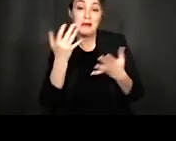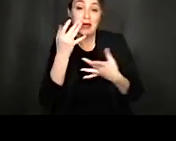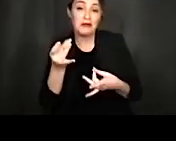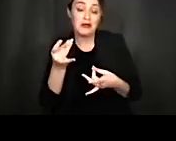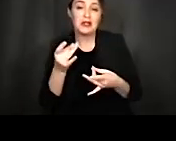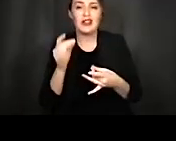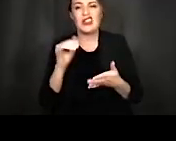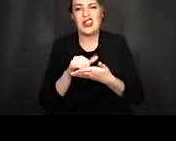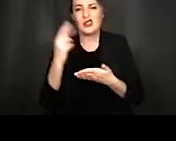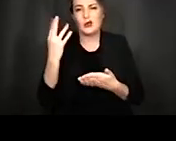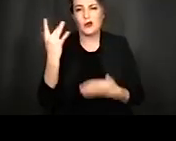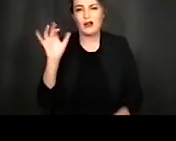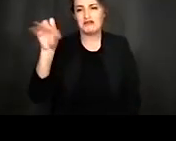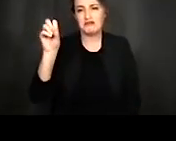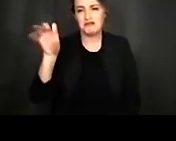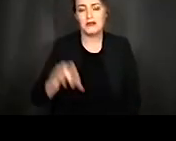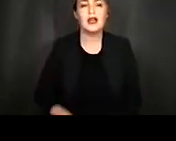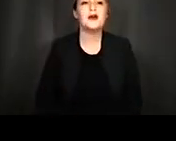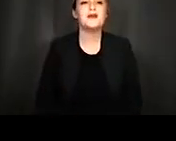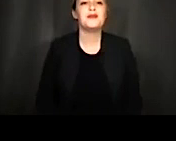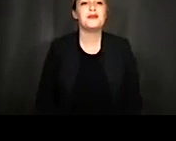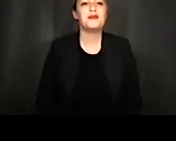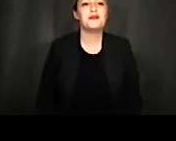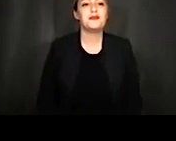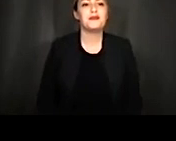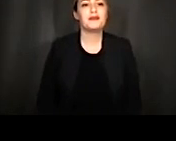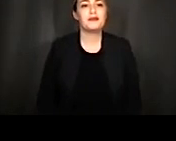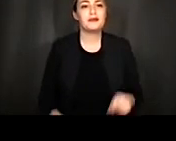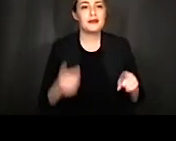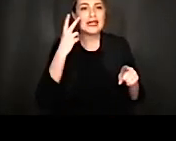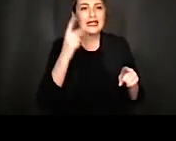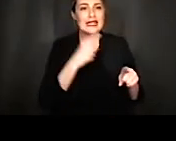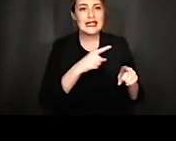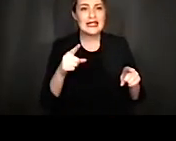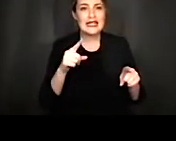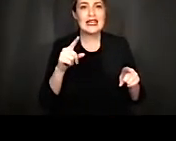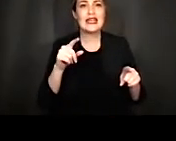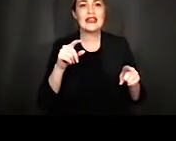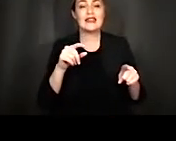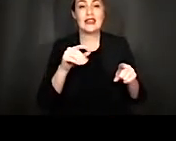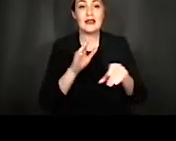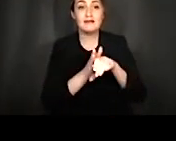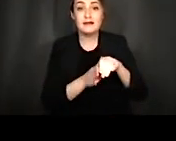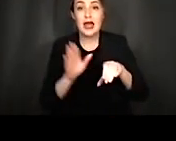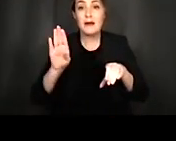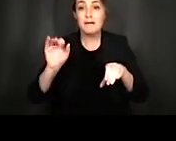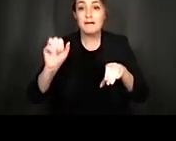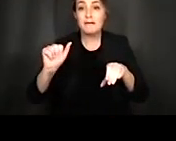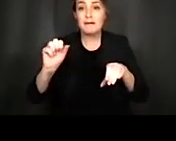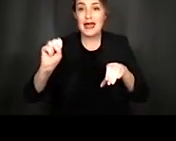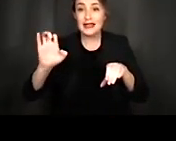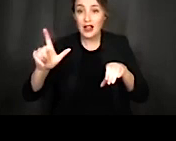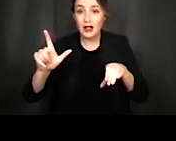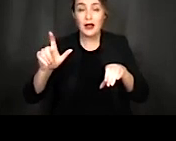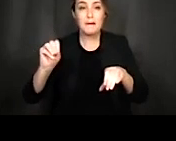a bit more. So here we can see the tectorial membrane, the basilar membrane, a